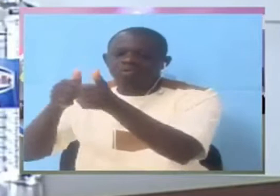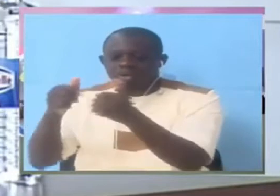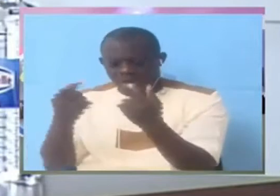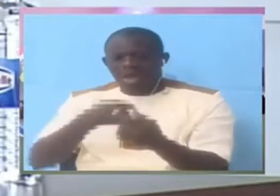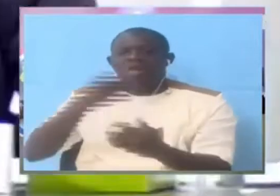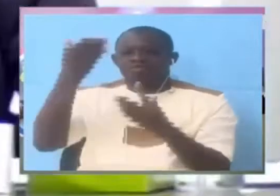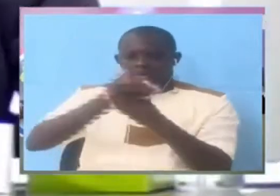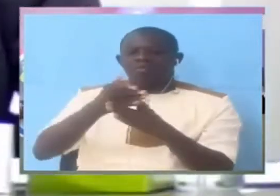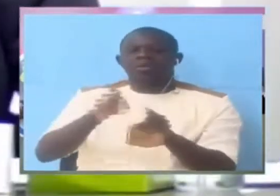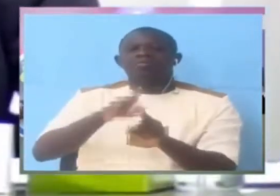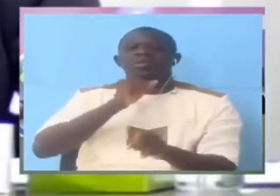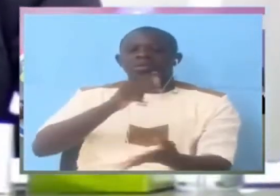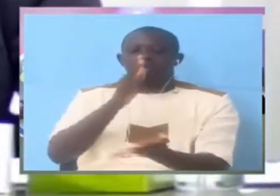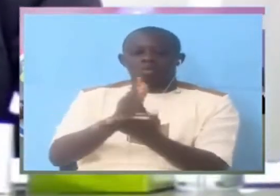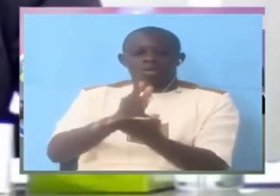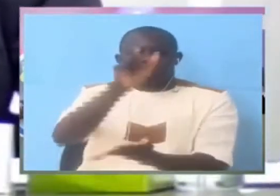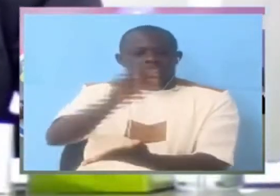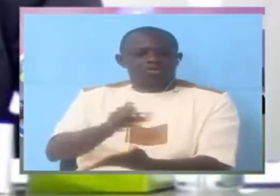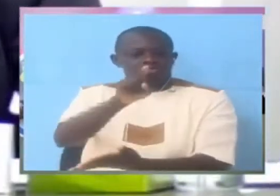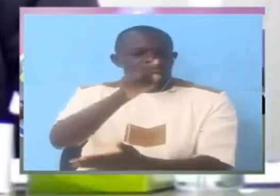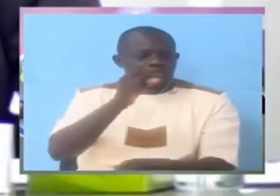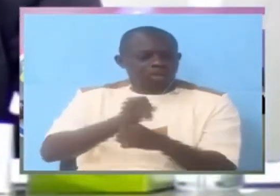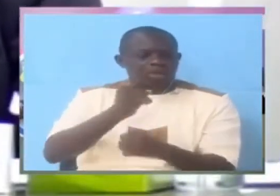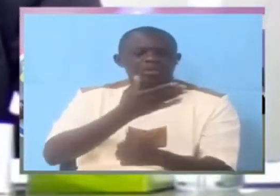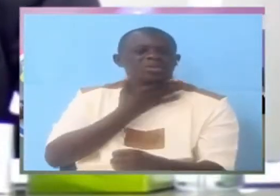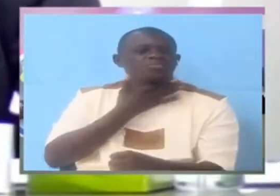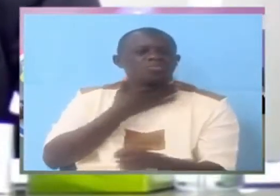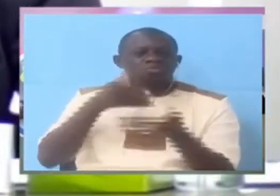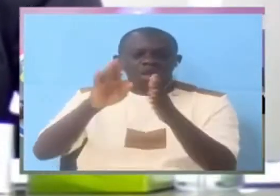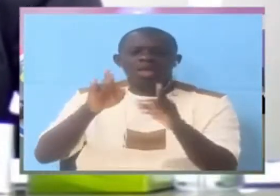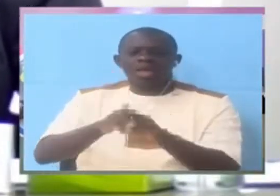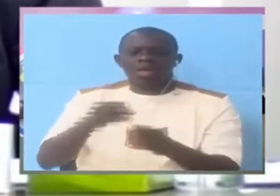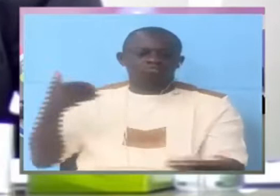you are oversimplifying this to the extent that you render it meaningless.